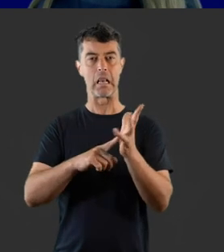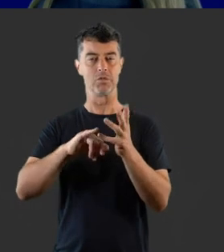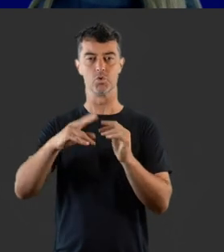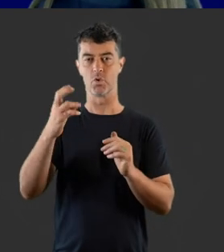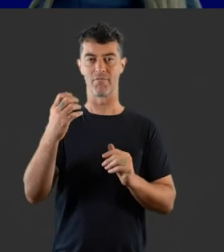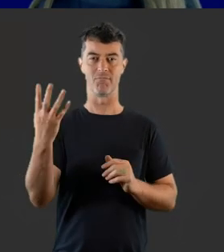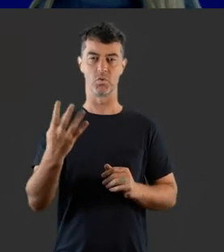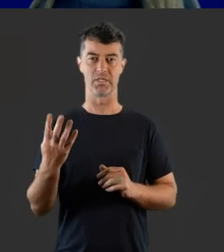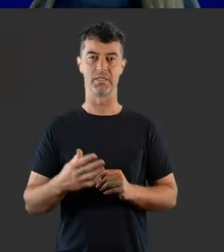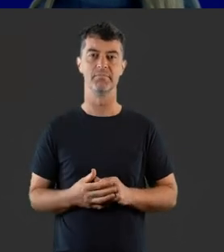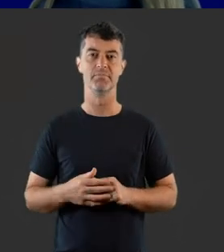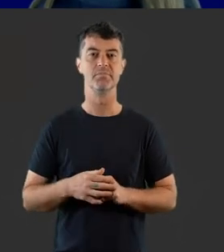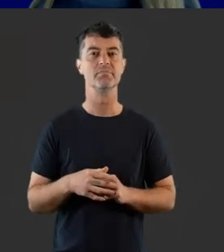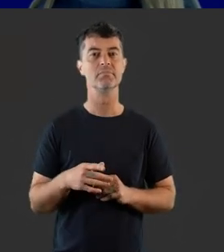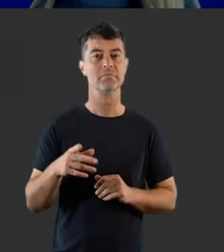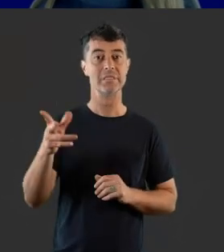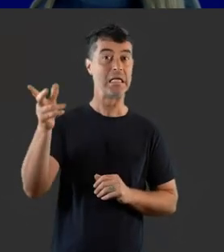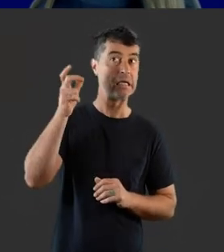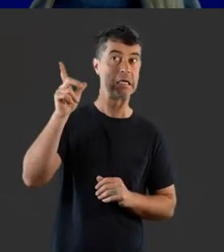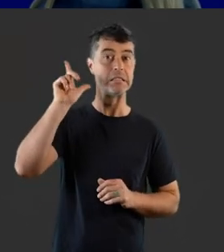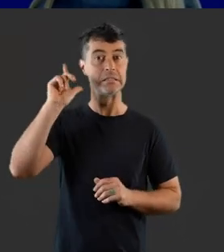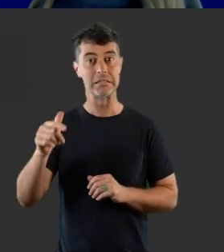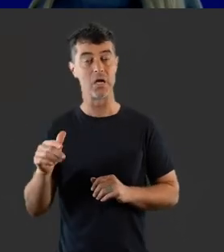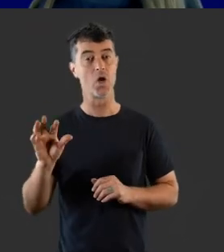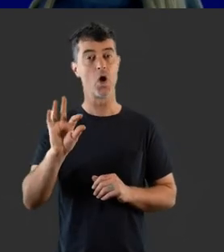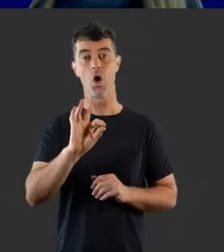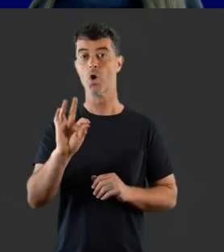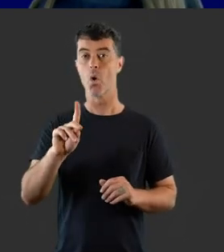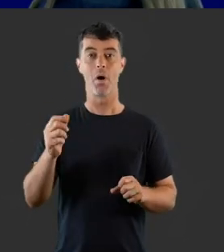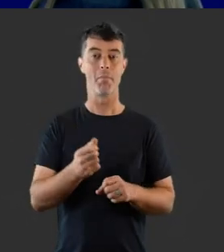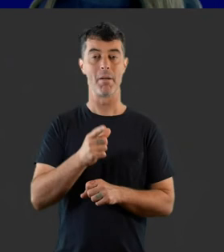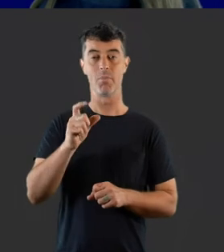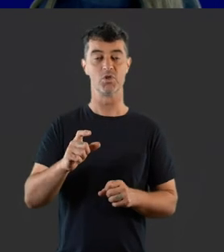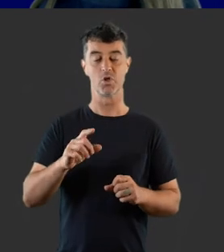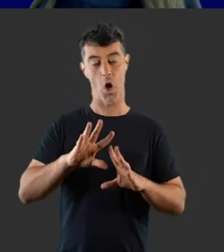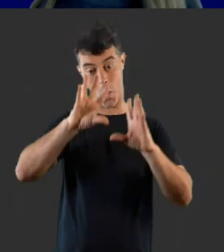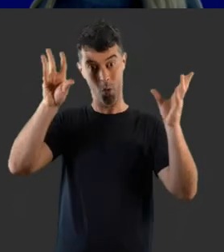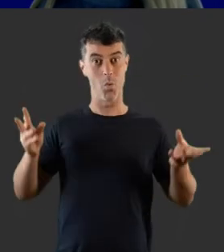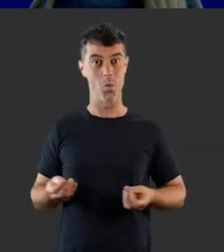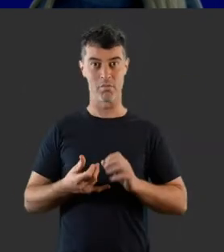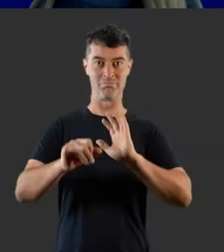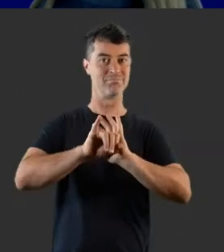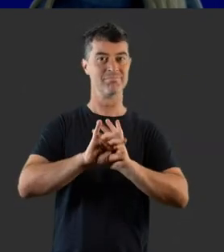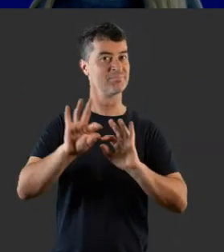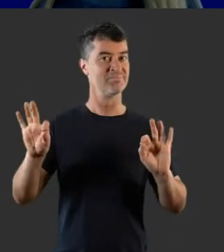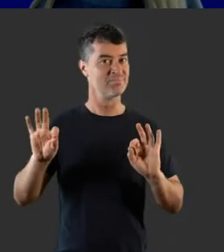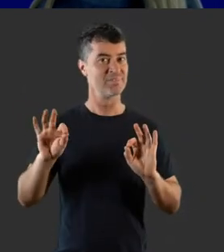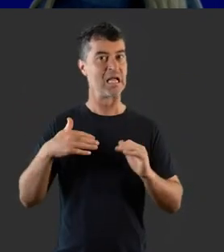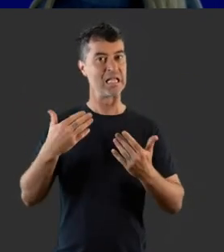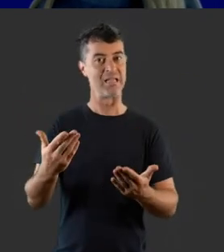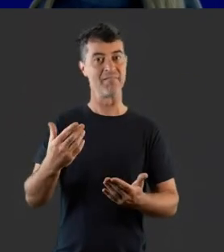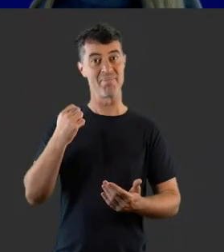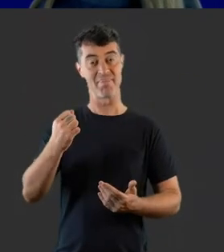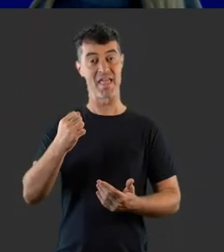From Kallis in 2014. The ability to hear sound is not what makes a person whole.